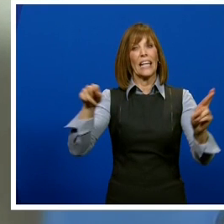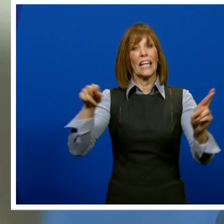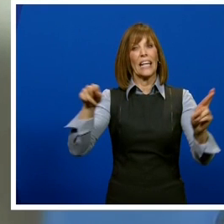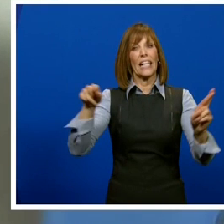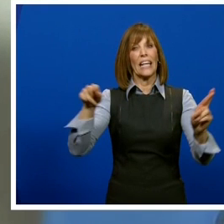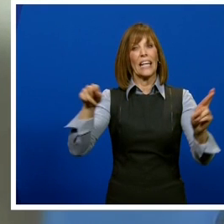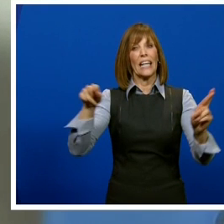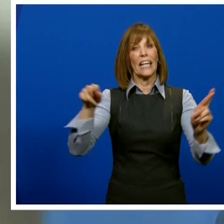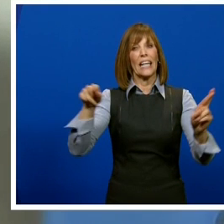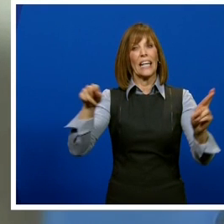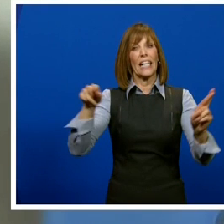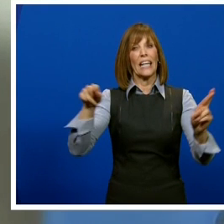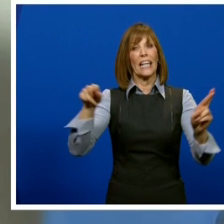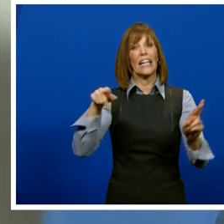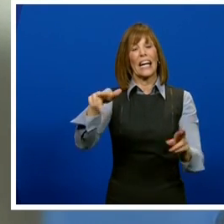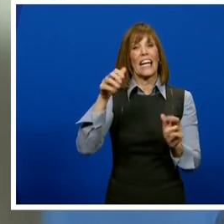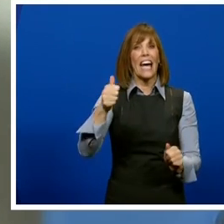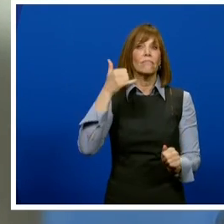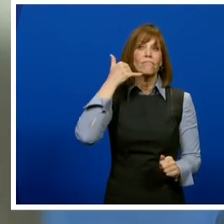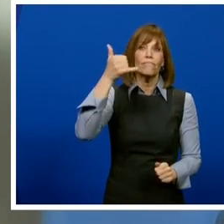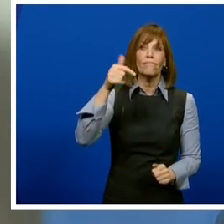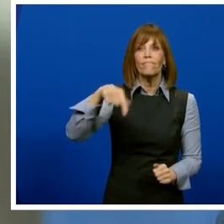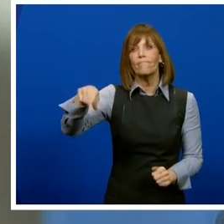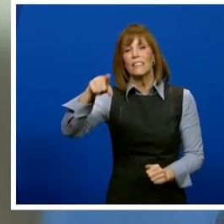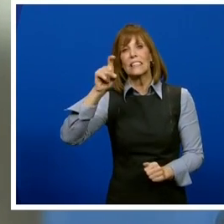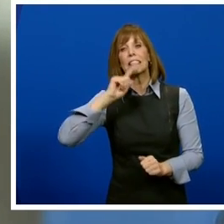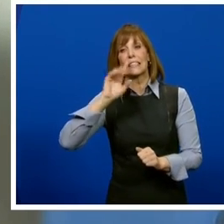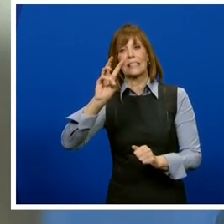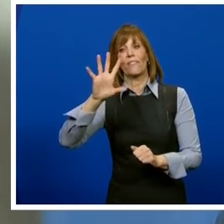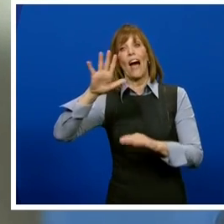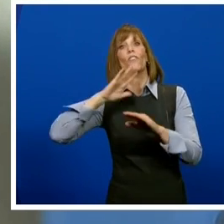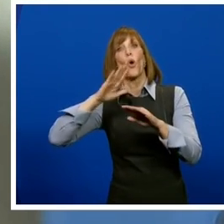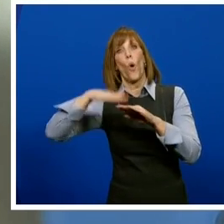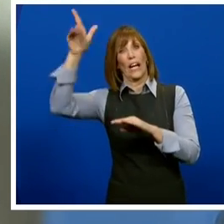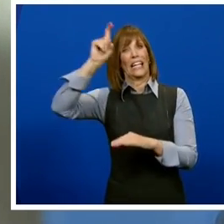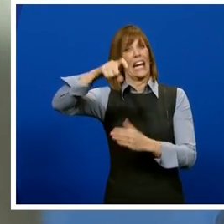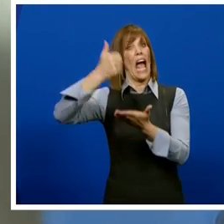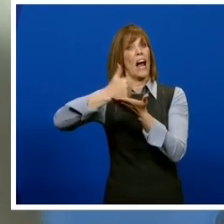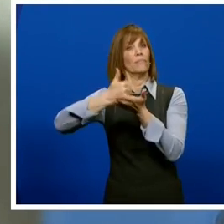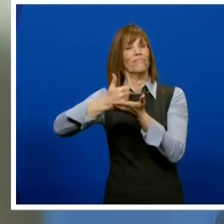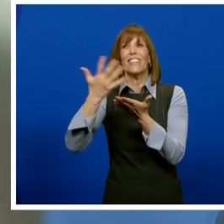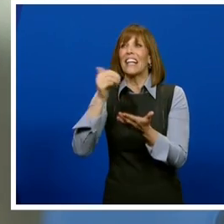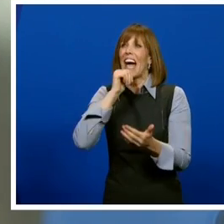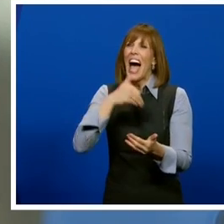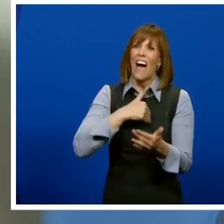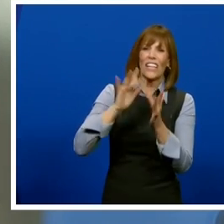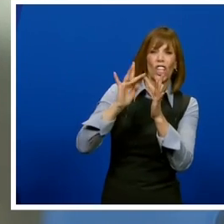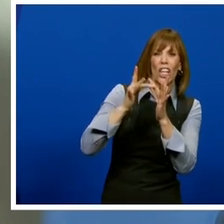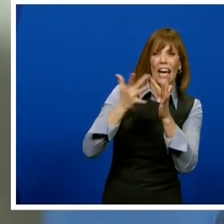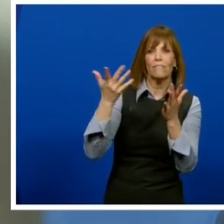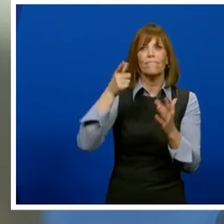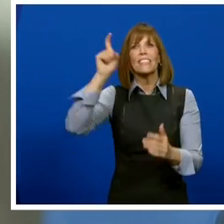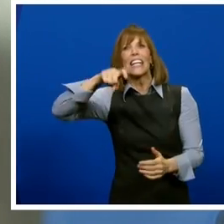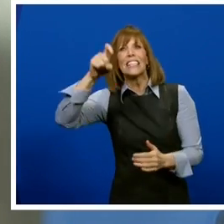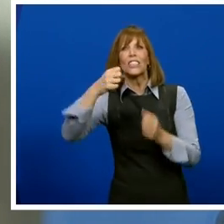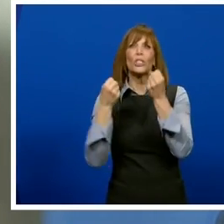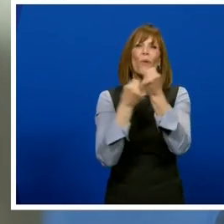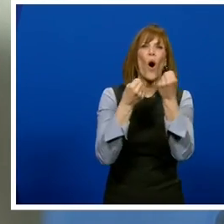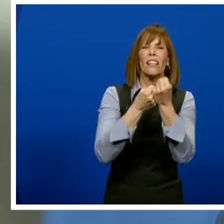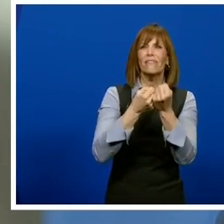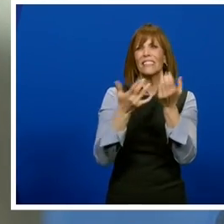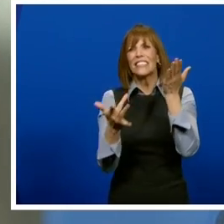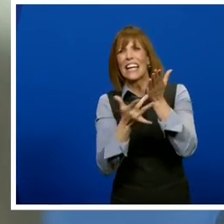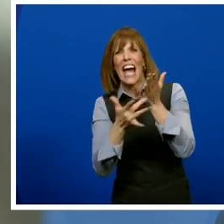vaccine navigator will be to Iowans age 65 and older who don't have access to the Internet or who need support with the